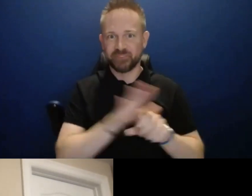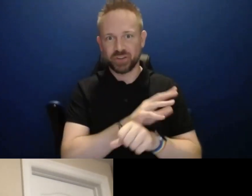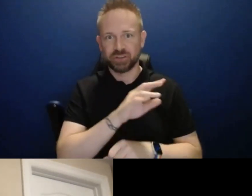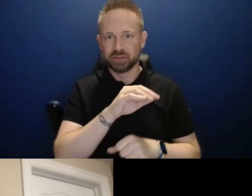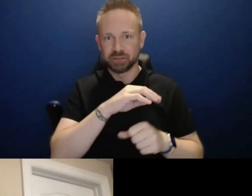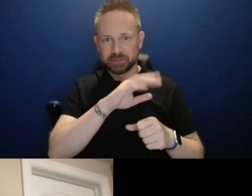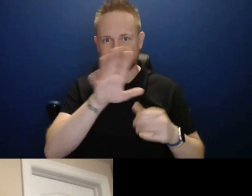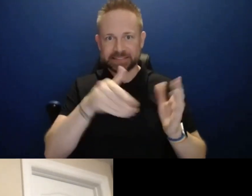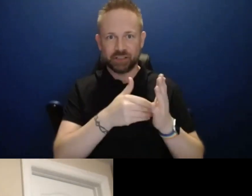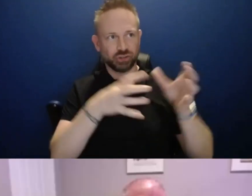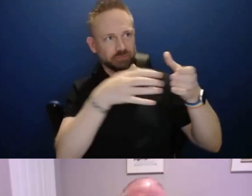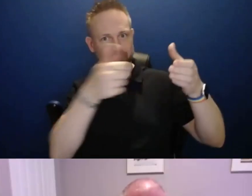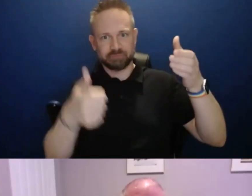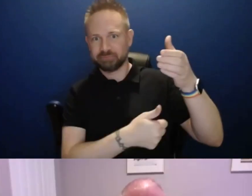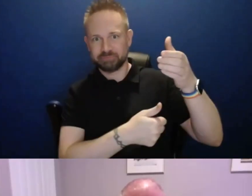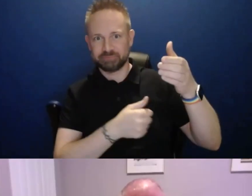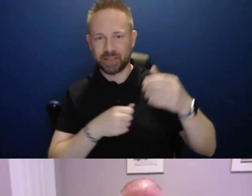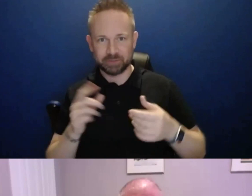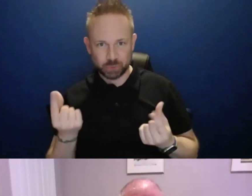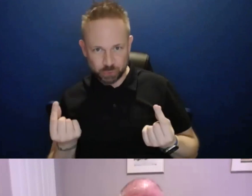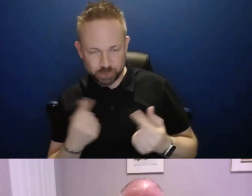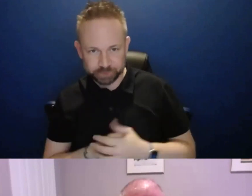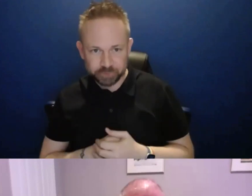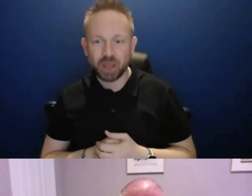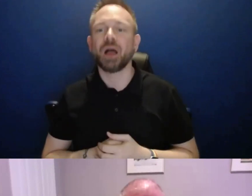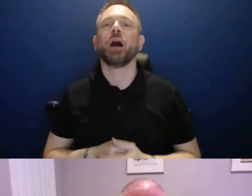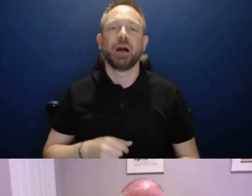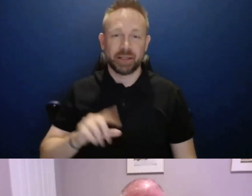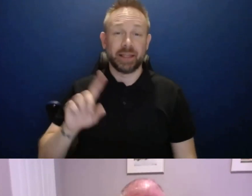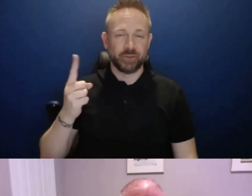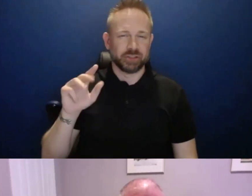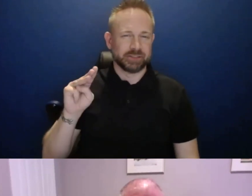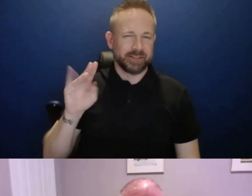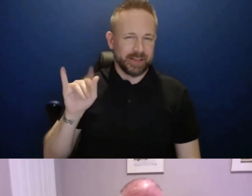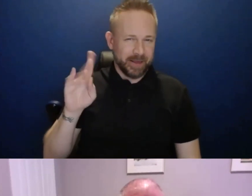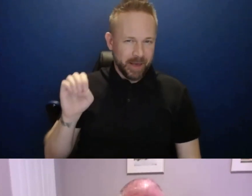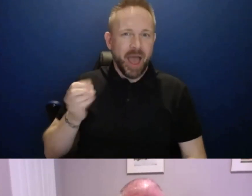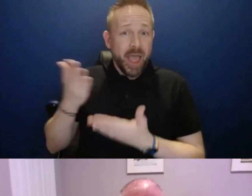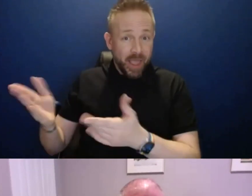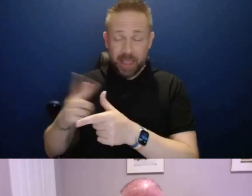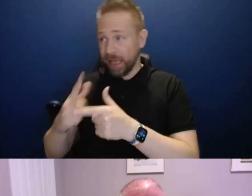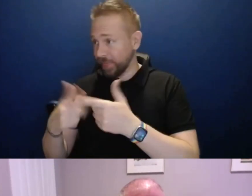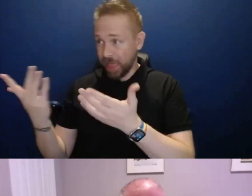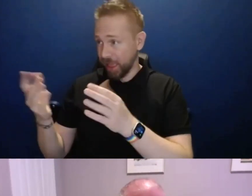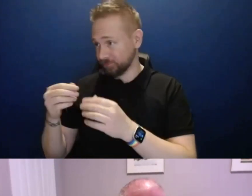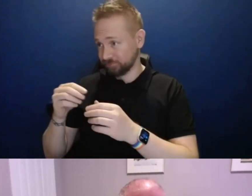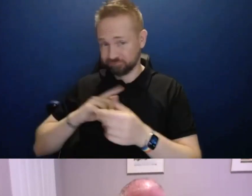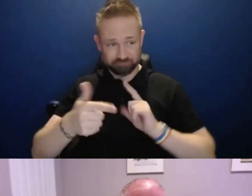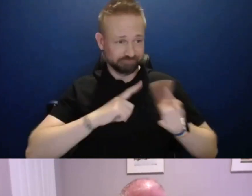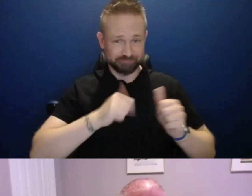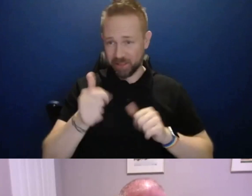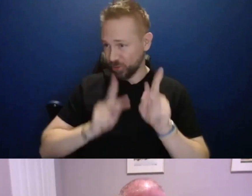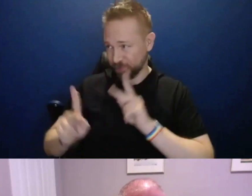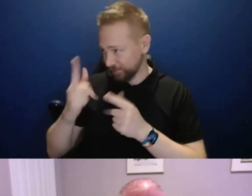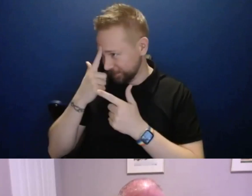Thanks Kamal. Mike, I'm going to start you with both of those and you can redirect as you feel necessary. Okay. Sounds great. Yeah.